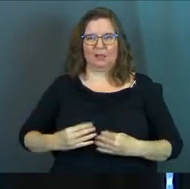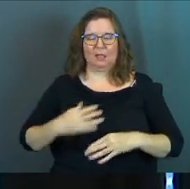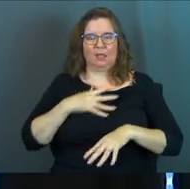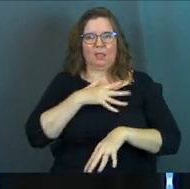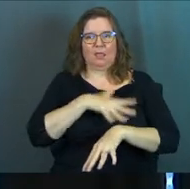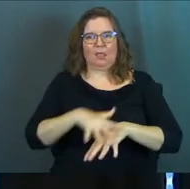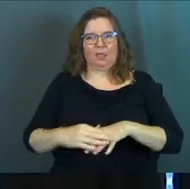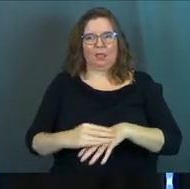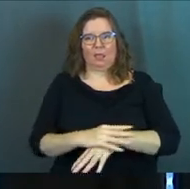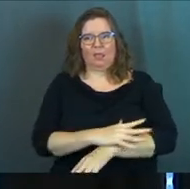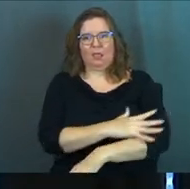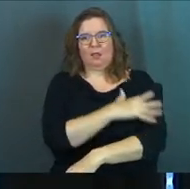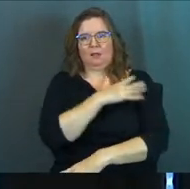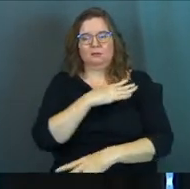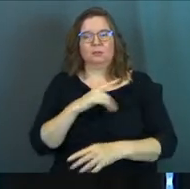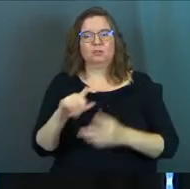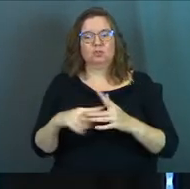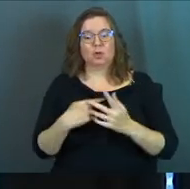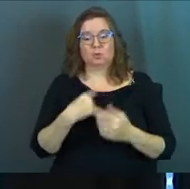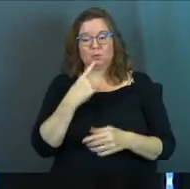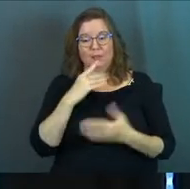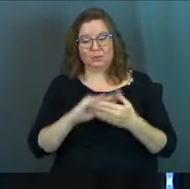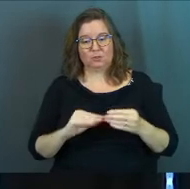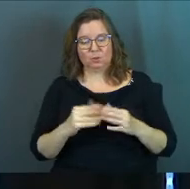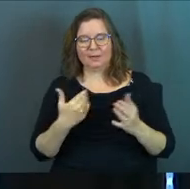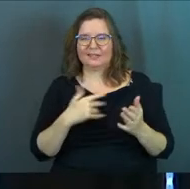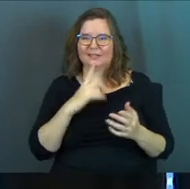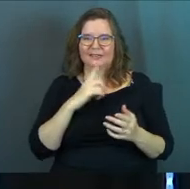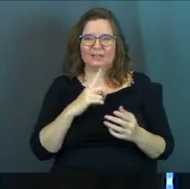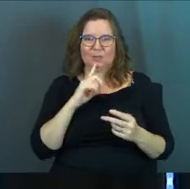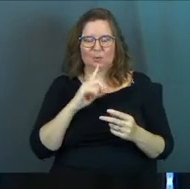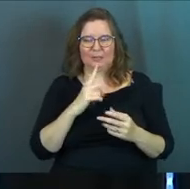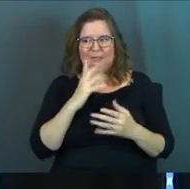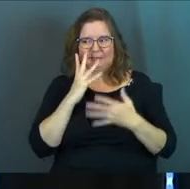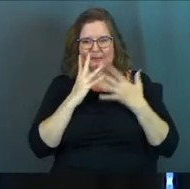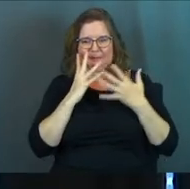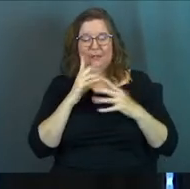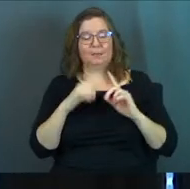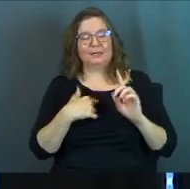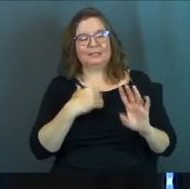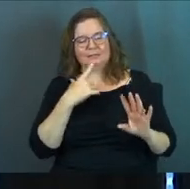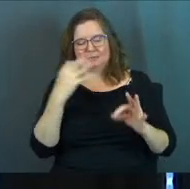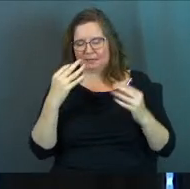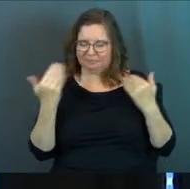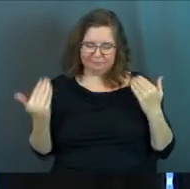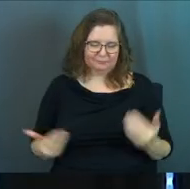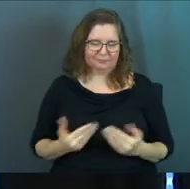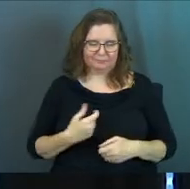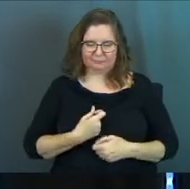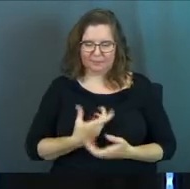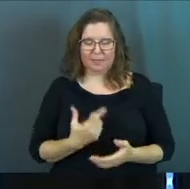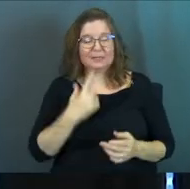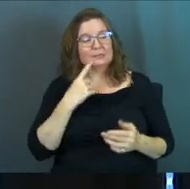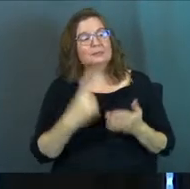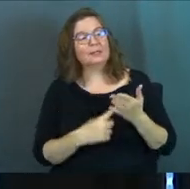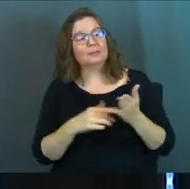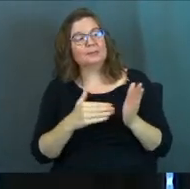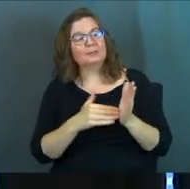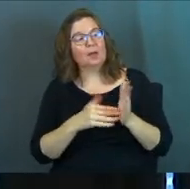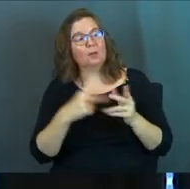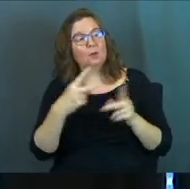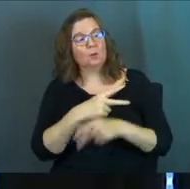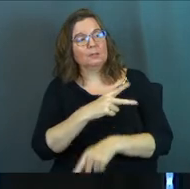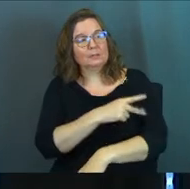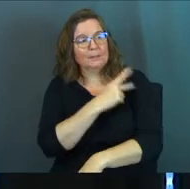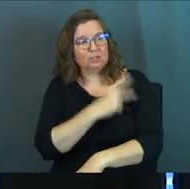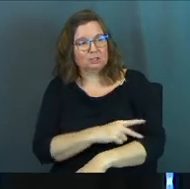really, really bad. And he starts to tell me the story. And again, he's looking really sheepish about it, but he just decides to go ahead and confess. He said, sometimes doctors